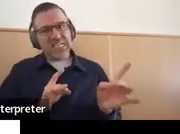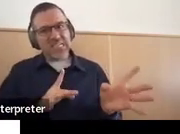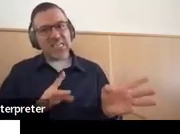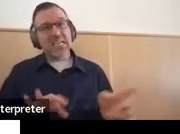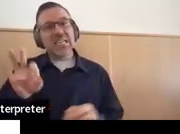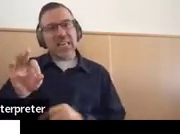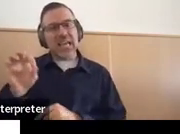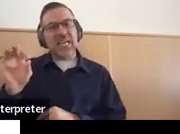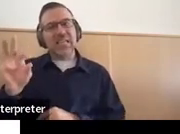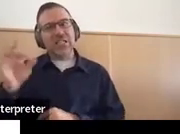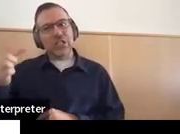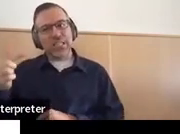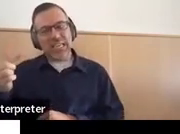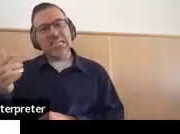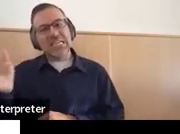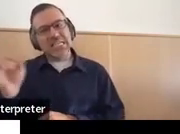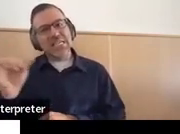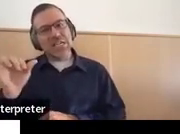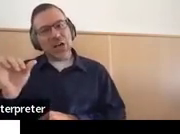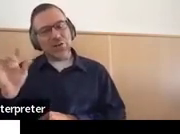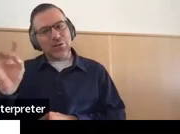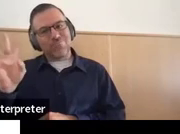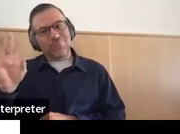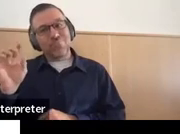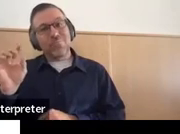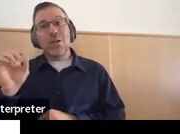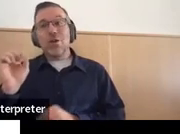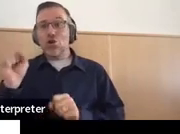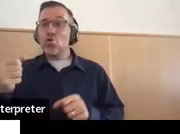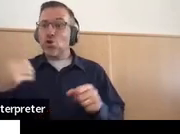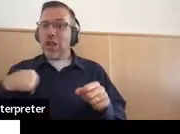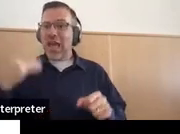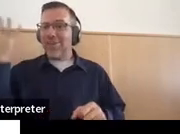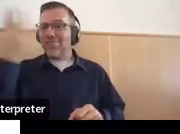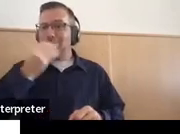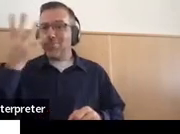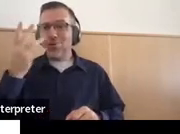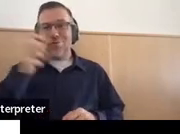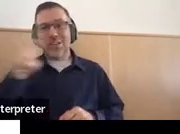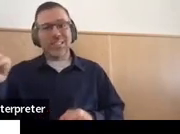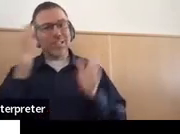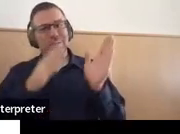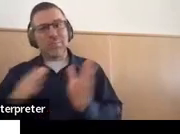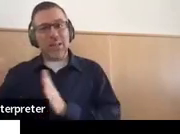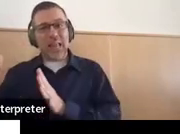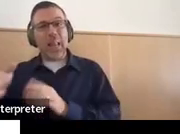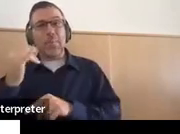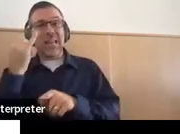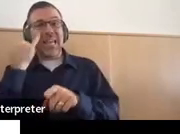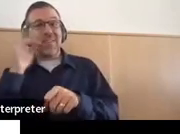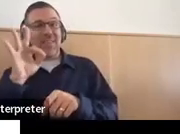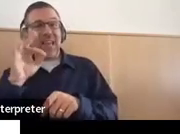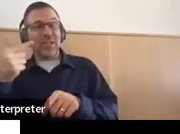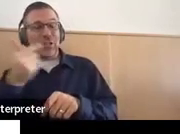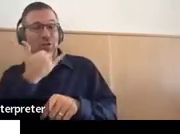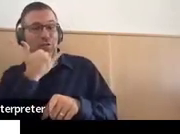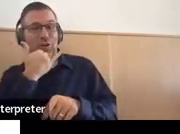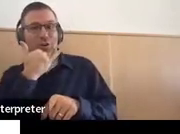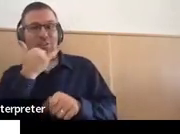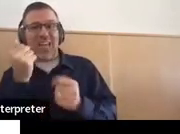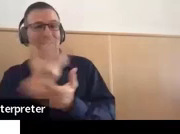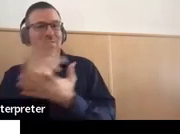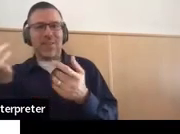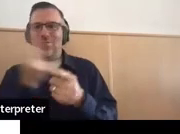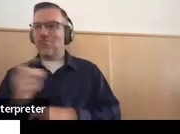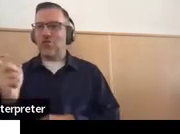this one can ruin a beautiful transition plan in two seconds flat. So if you